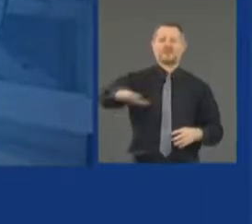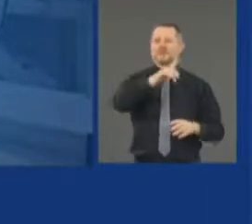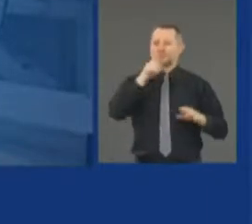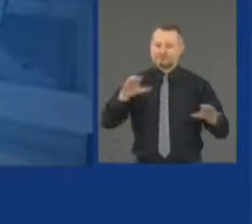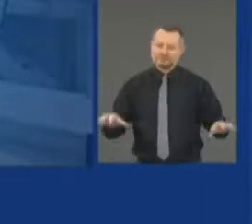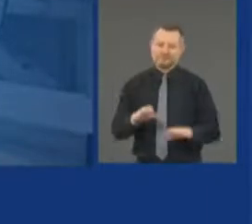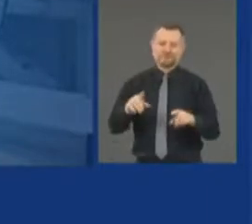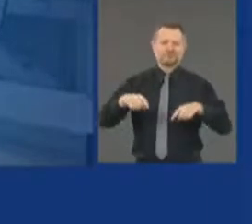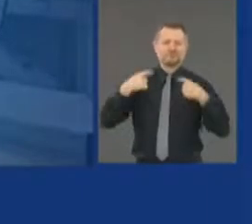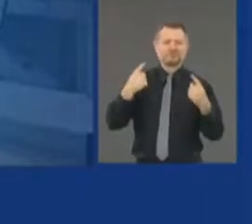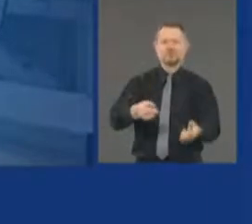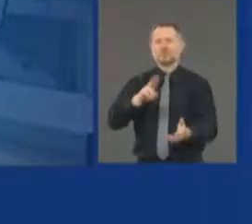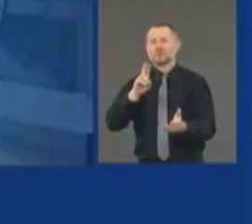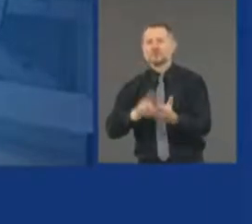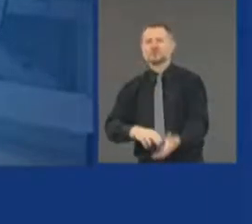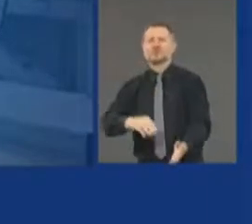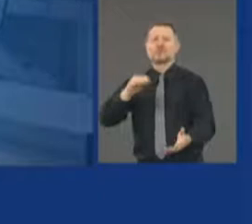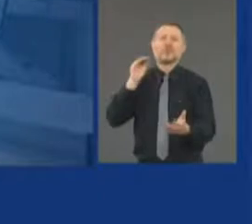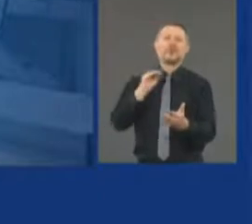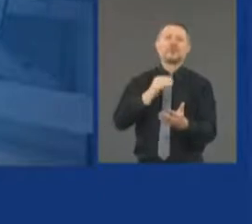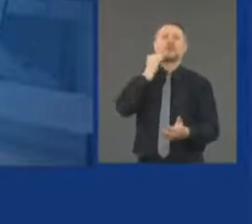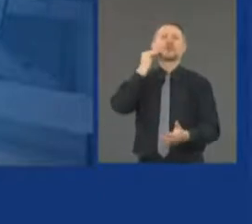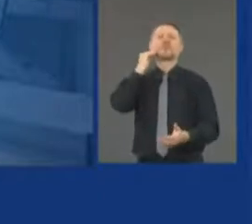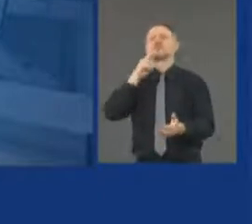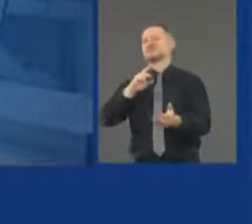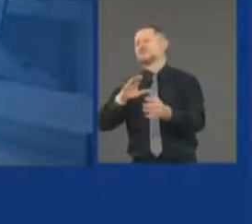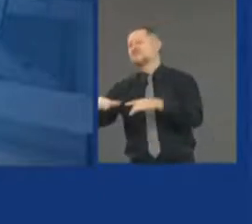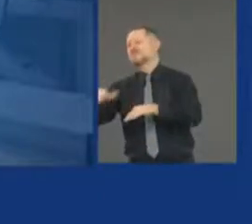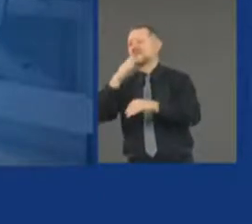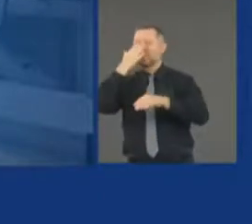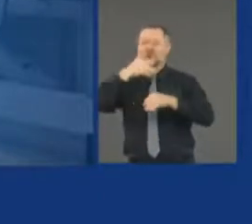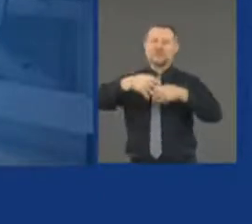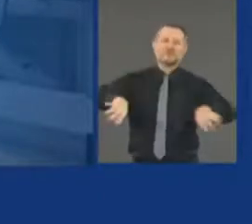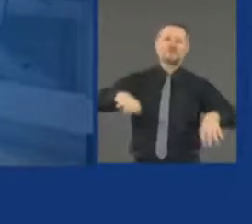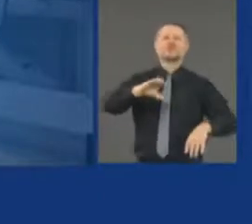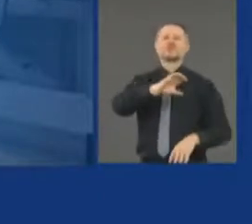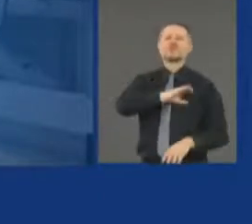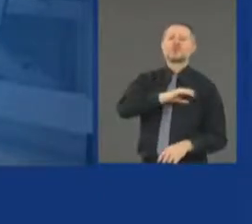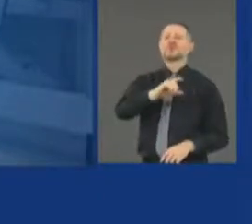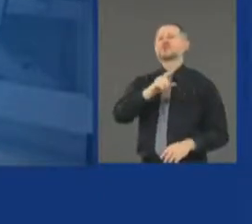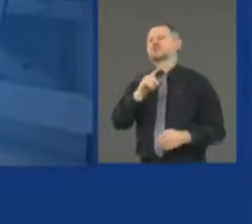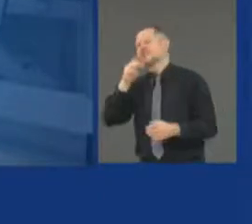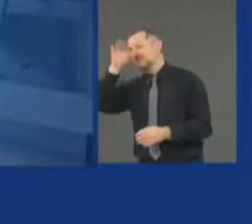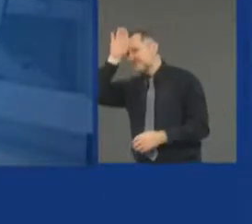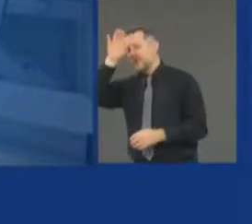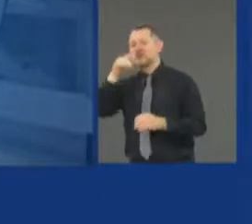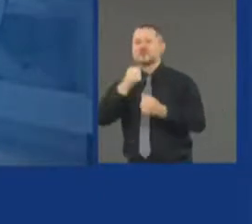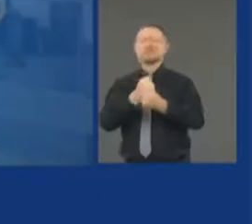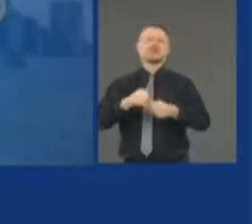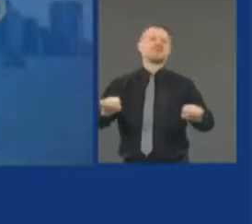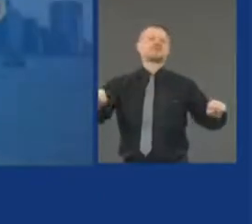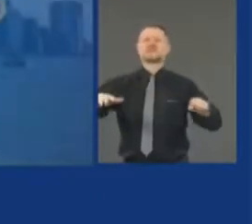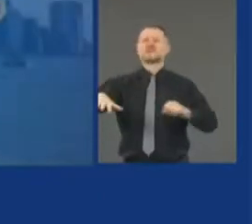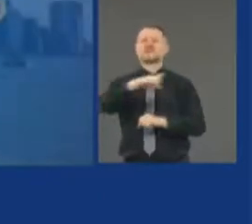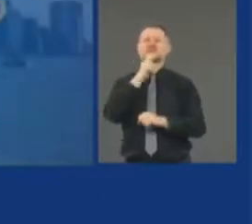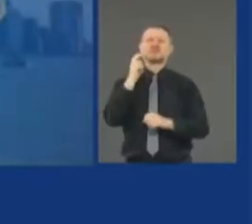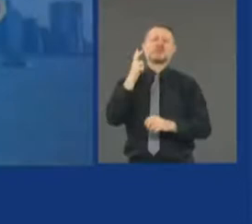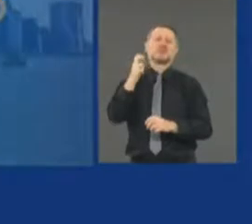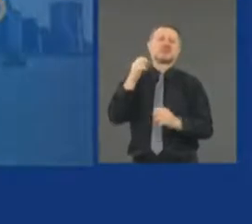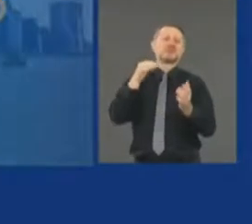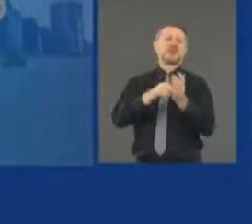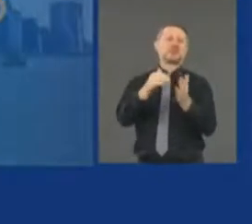and the essential workers and the frontline workers, because they saved hundreds of thousands of lives in the state of New York.